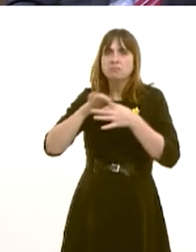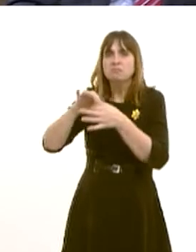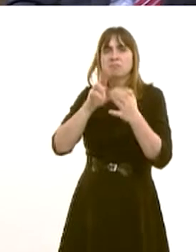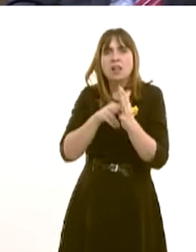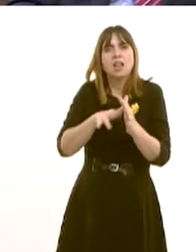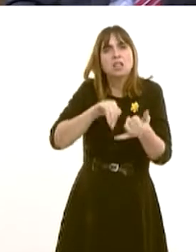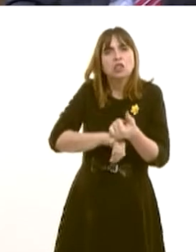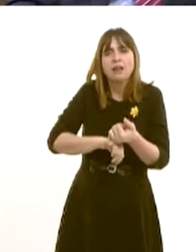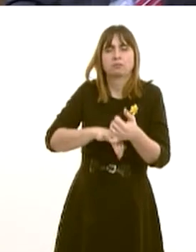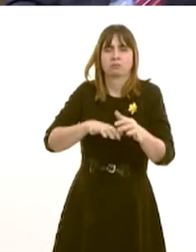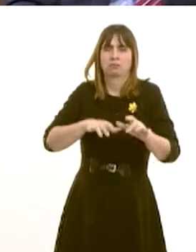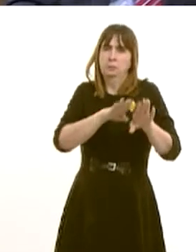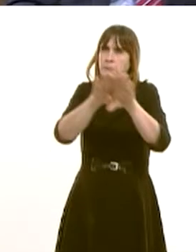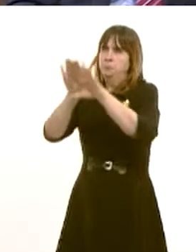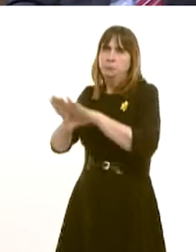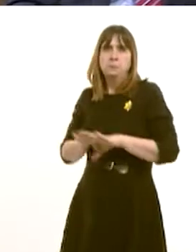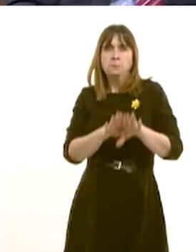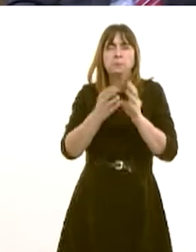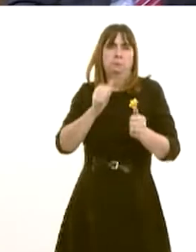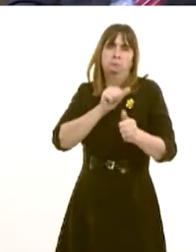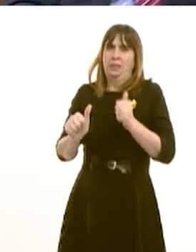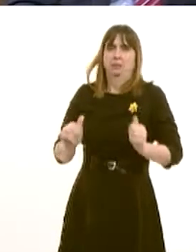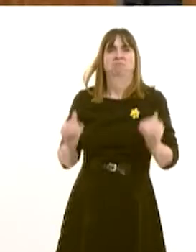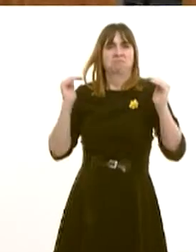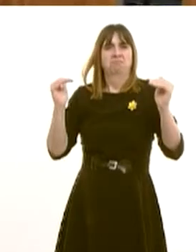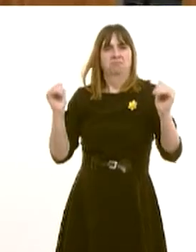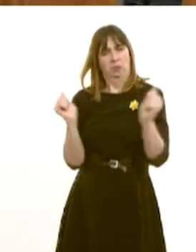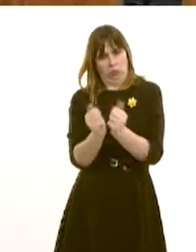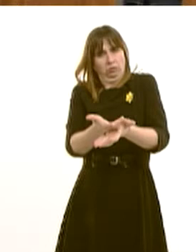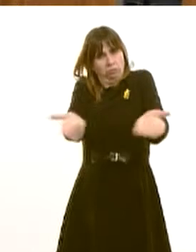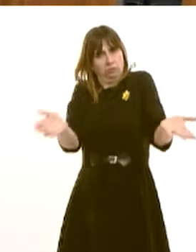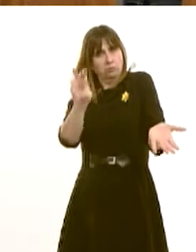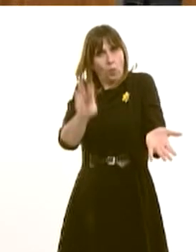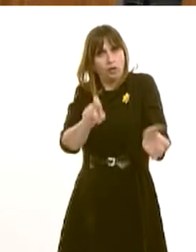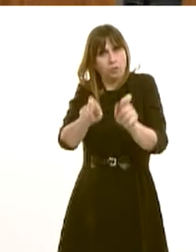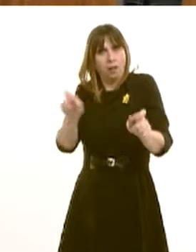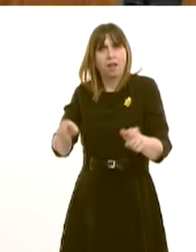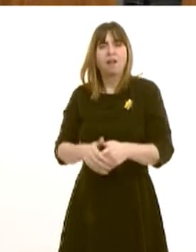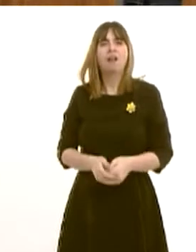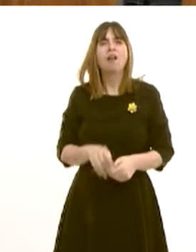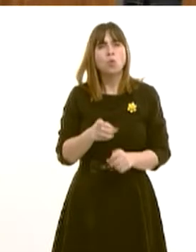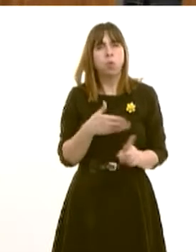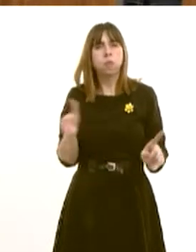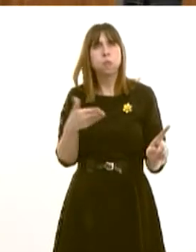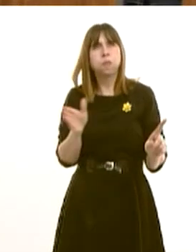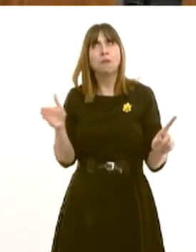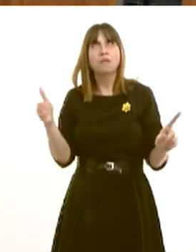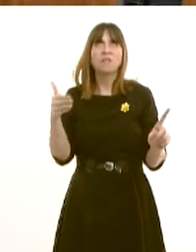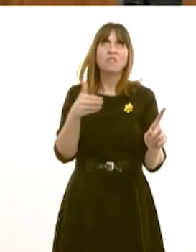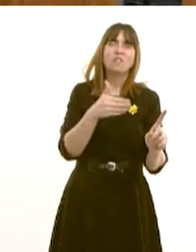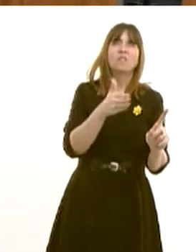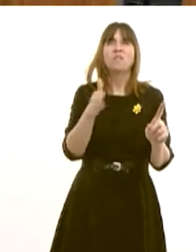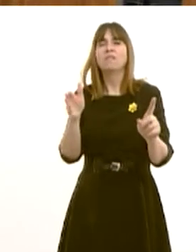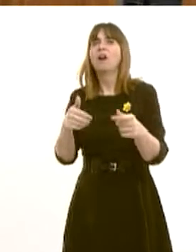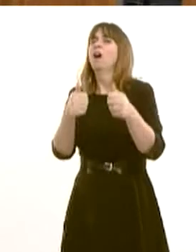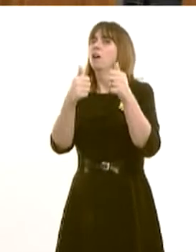a health service where health boards work together to deliver the best for the people of Wales. Well, you've got there in the end, and I think you did confirm that you agree with me